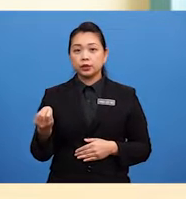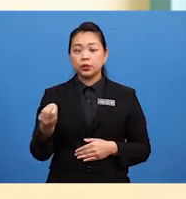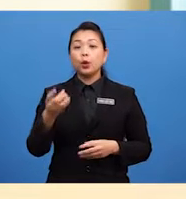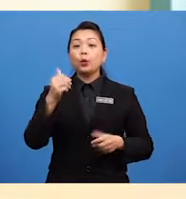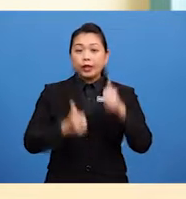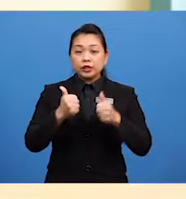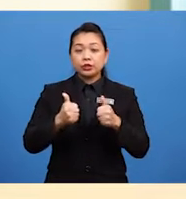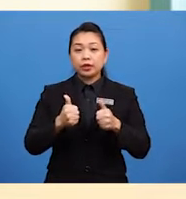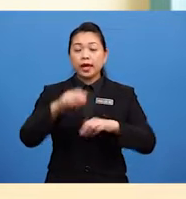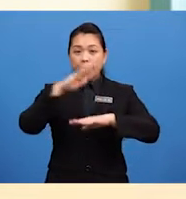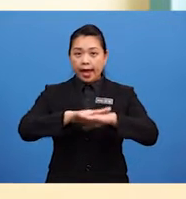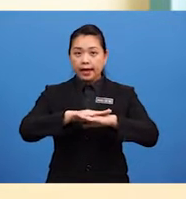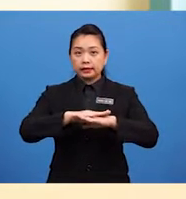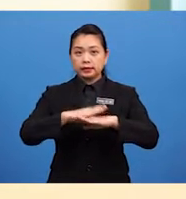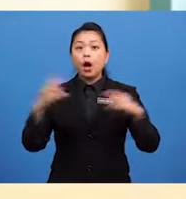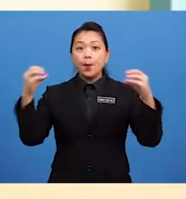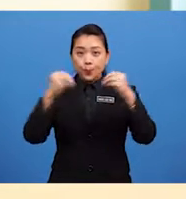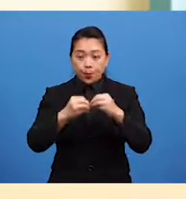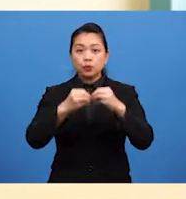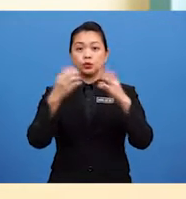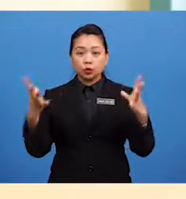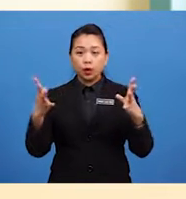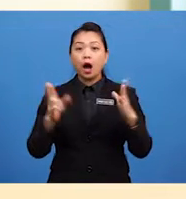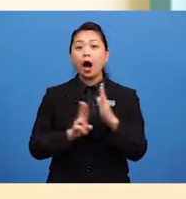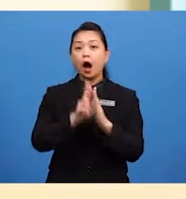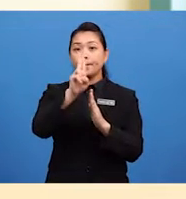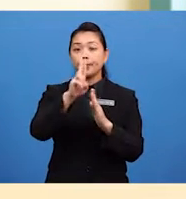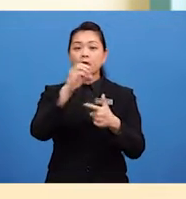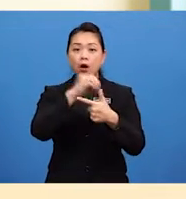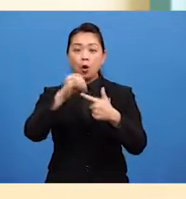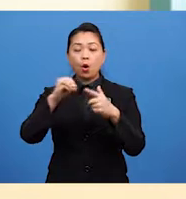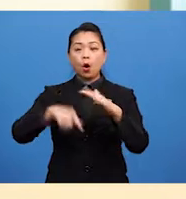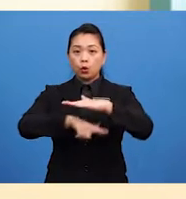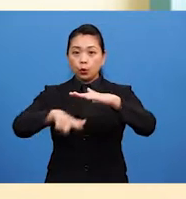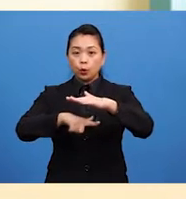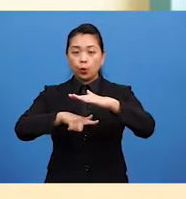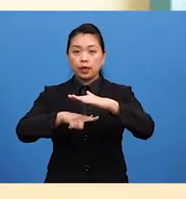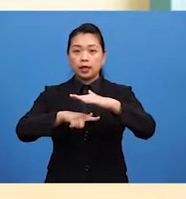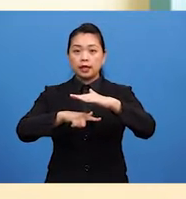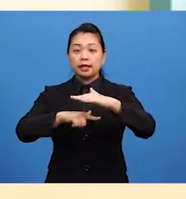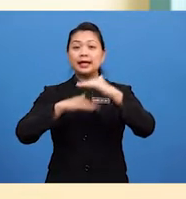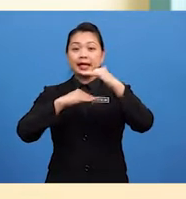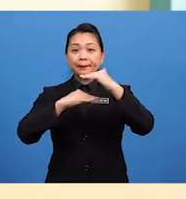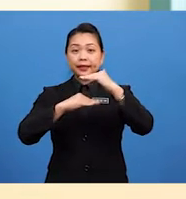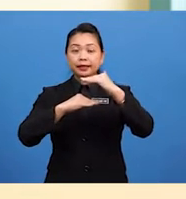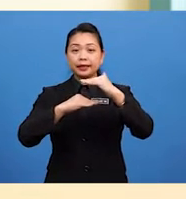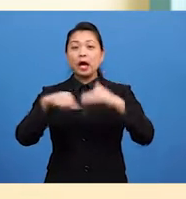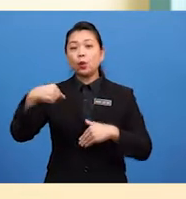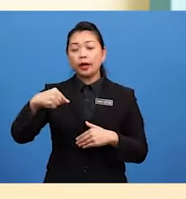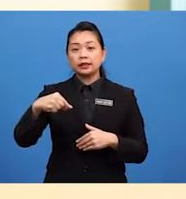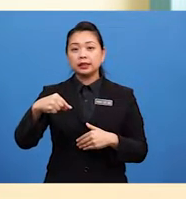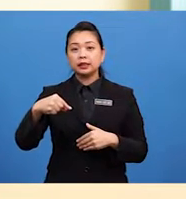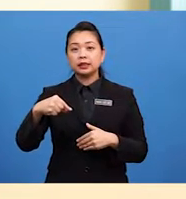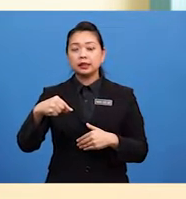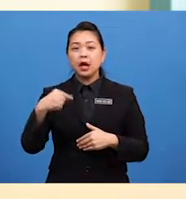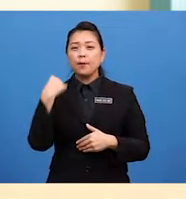Upper or lower Limit Of a quality Like The prettiest